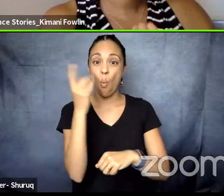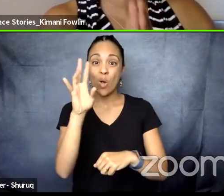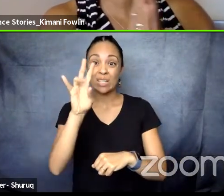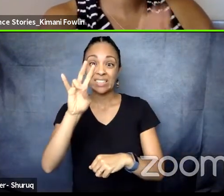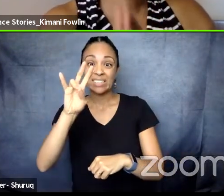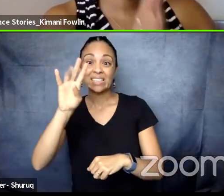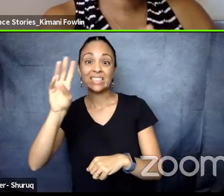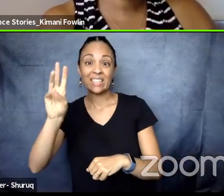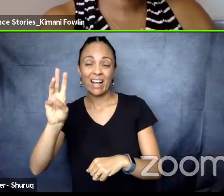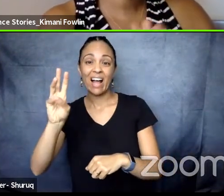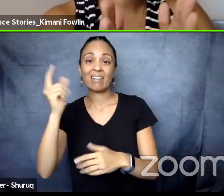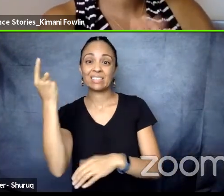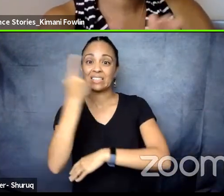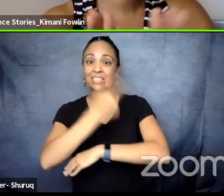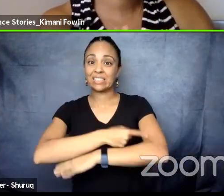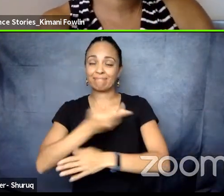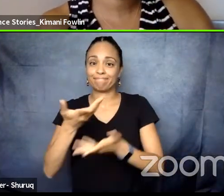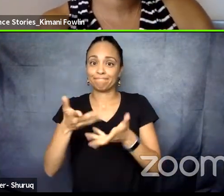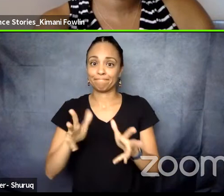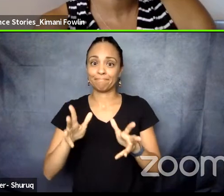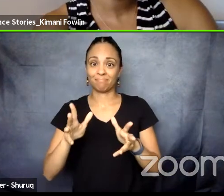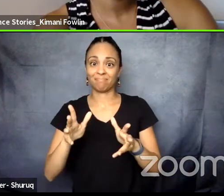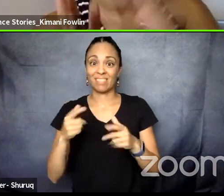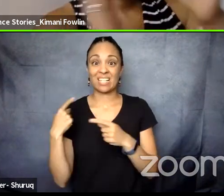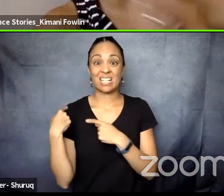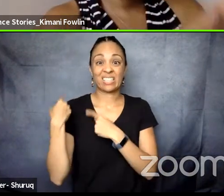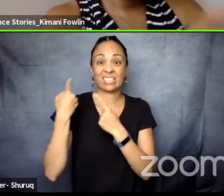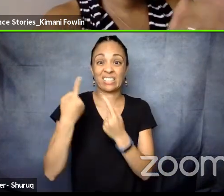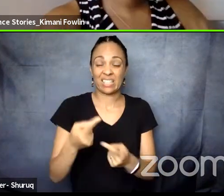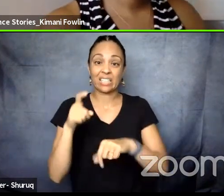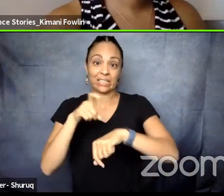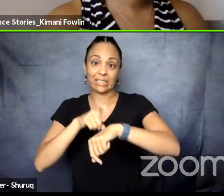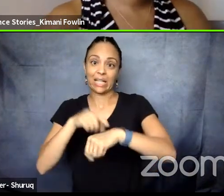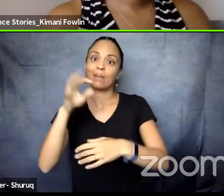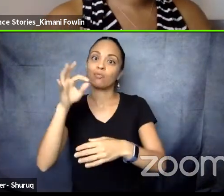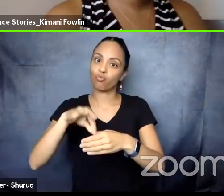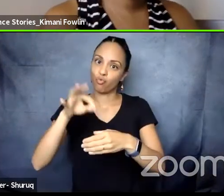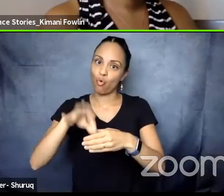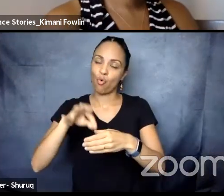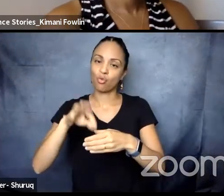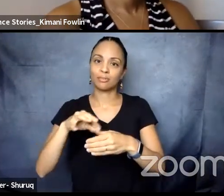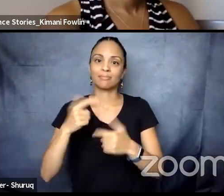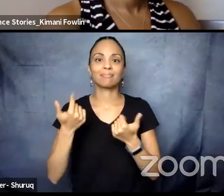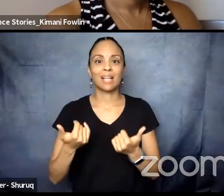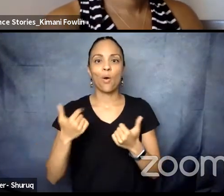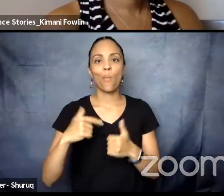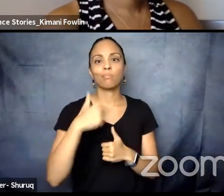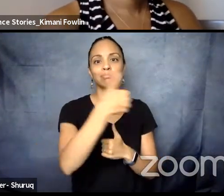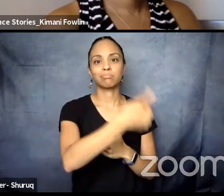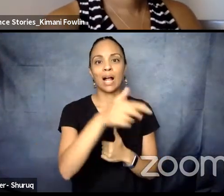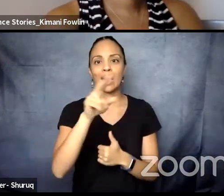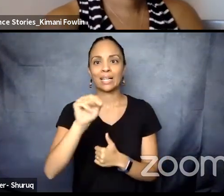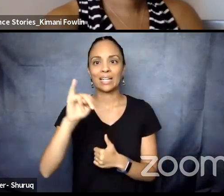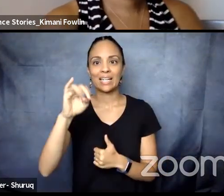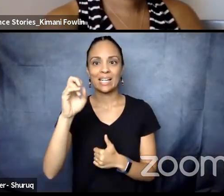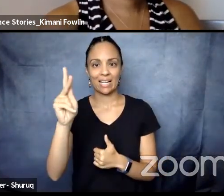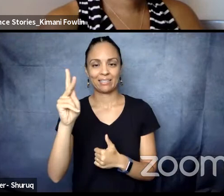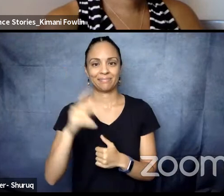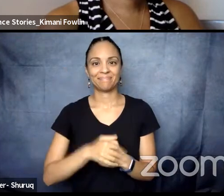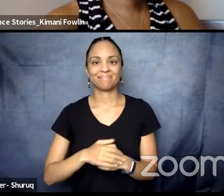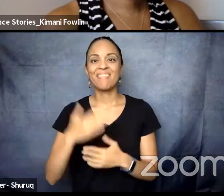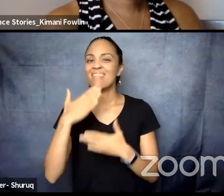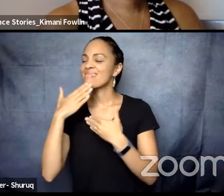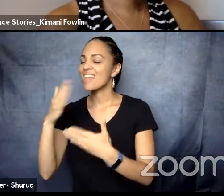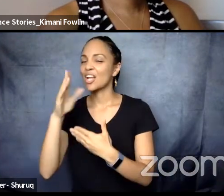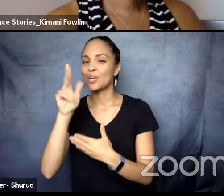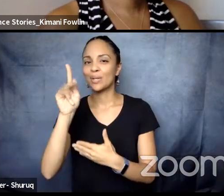Please vote. We will say this over and over. Please vote. Nick, I pass it to you. Thank you, Kimani. Hi, everyone. I'm Nick